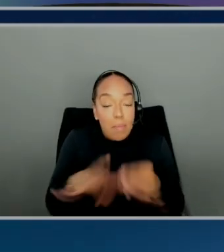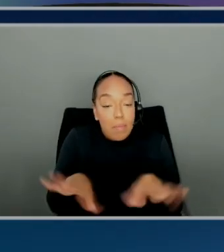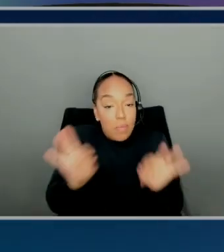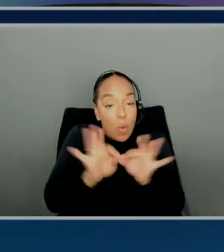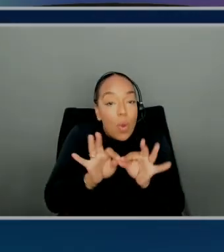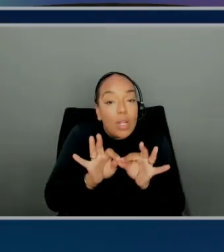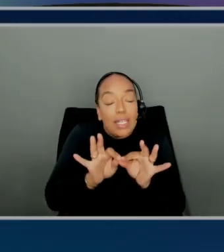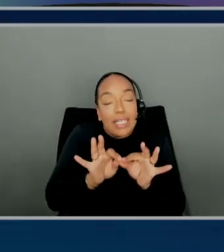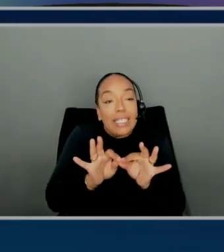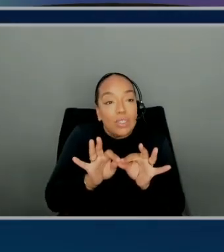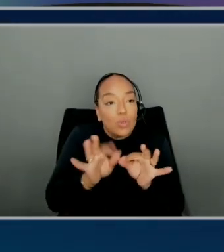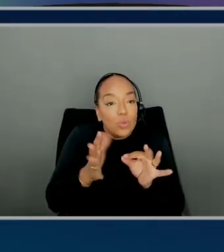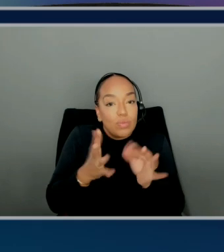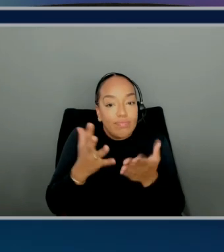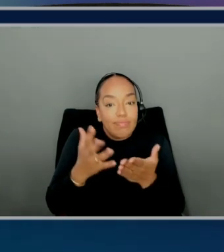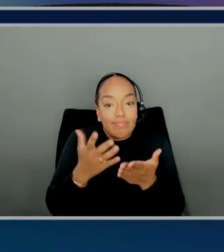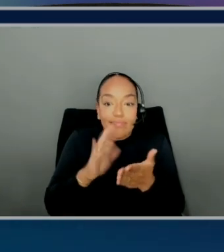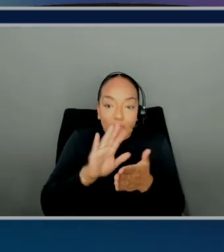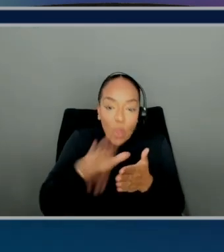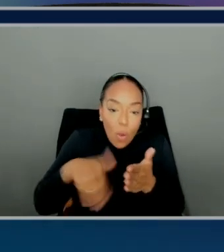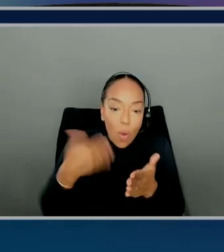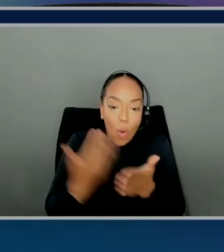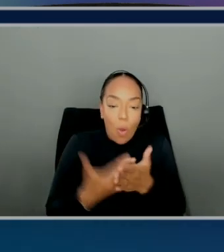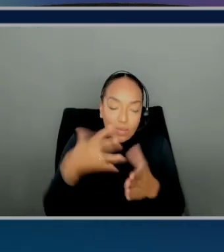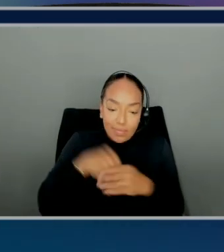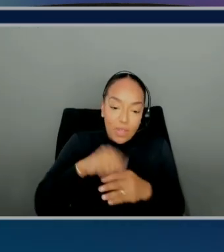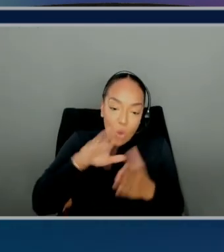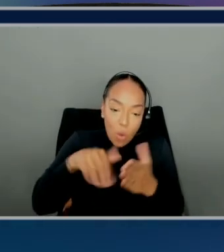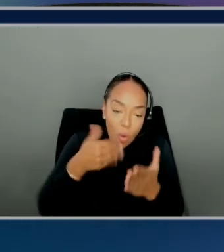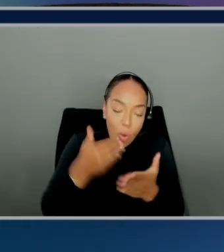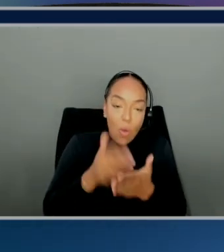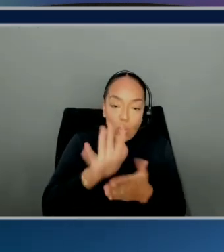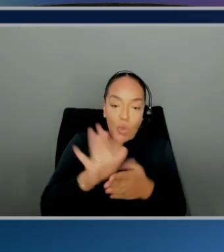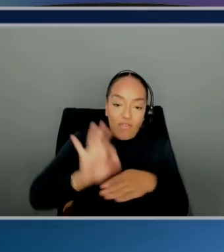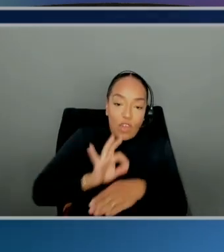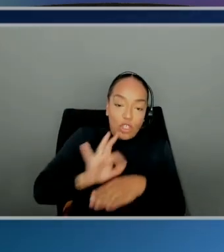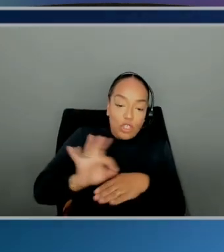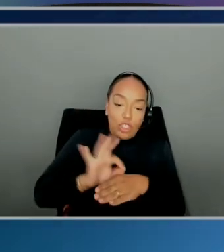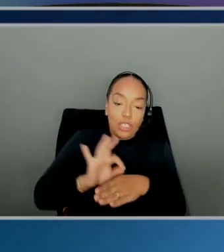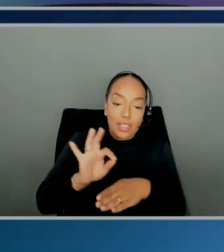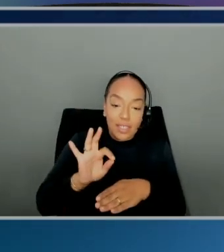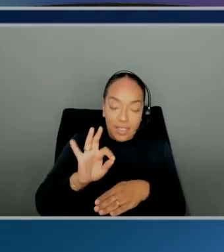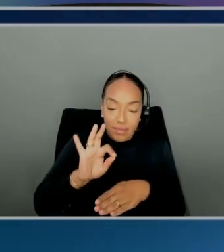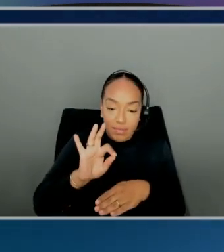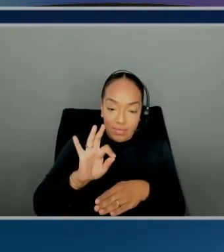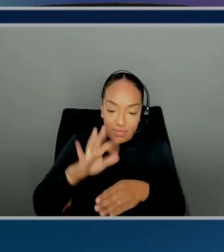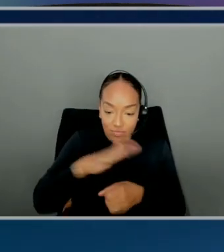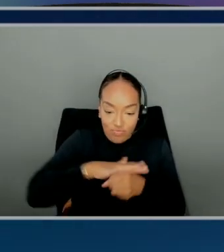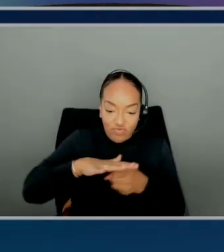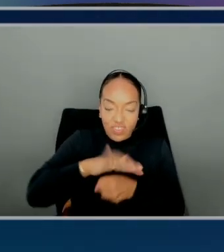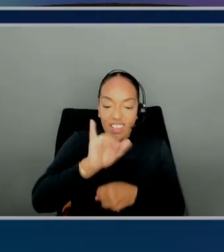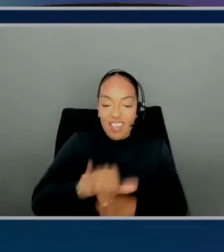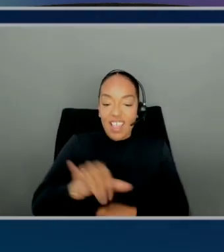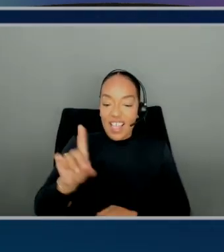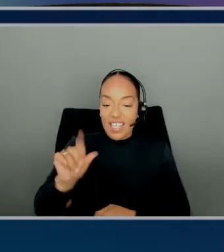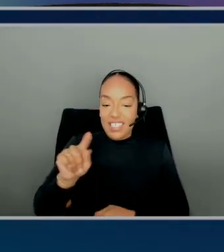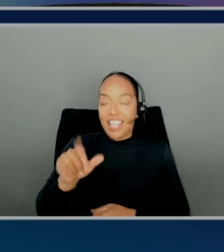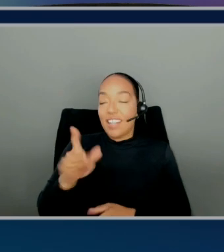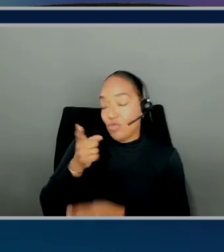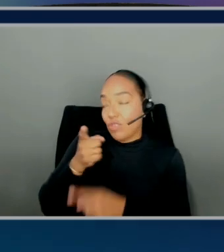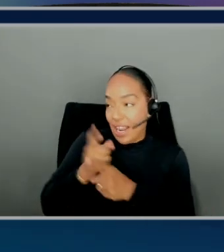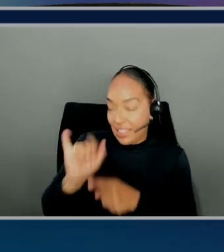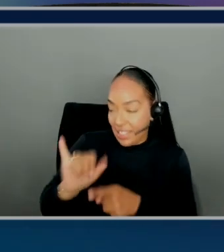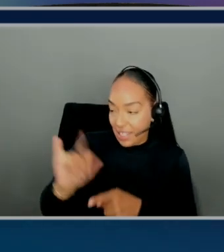all of your functioning that you do around that data. Yes. Yeah, exactly. And that's where we are integrating with